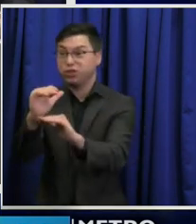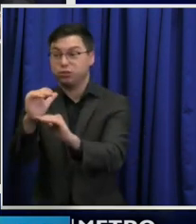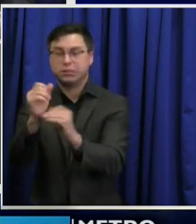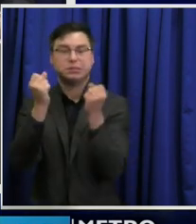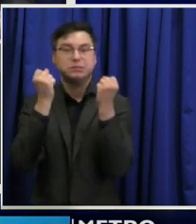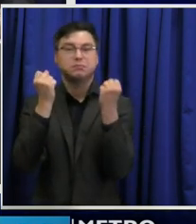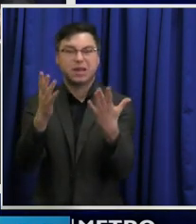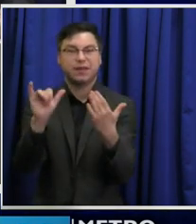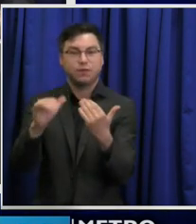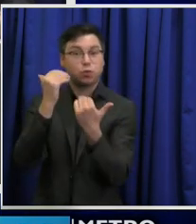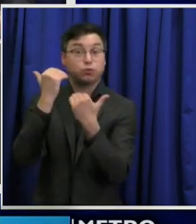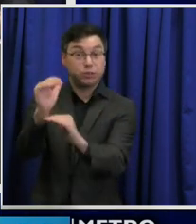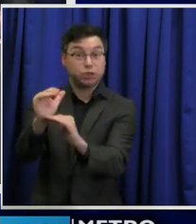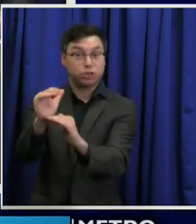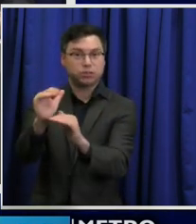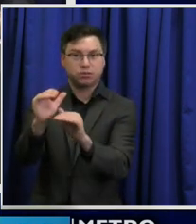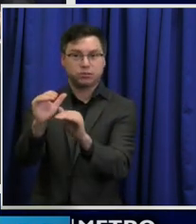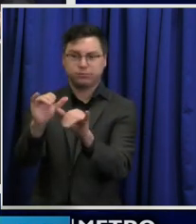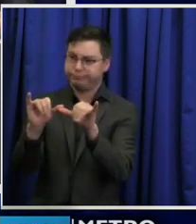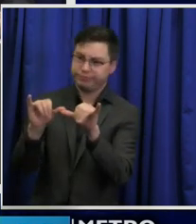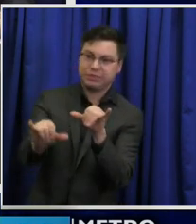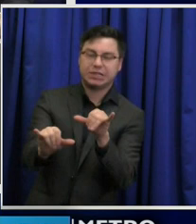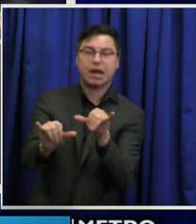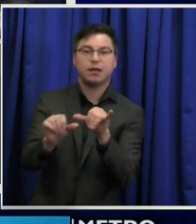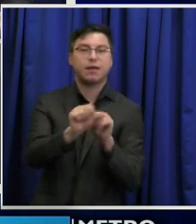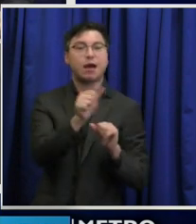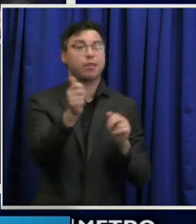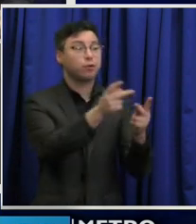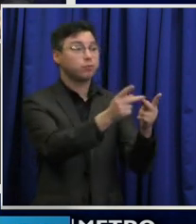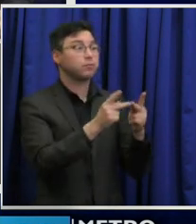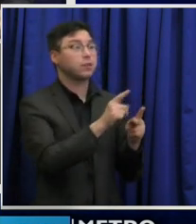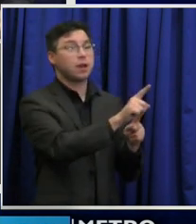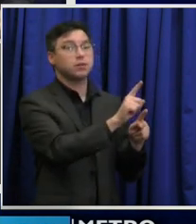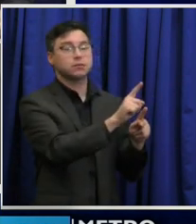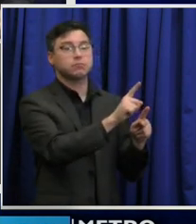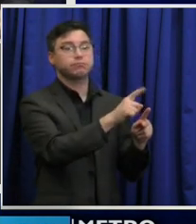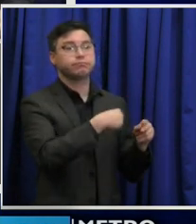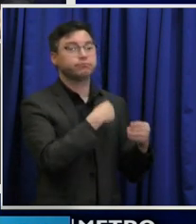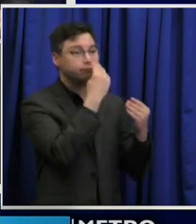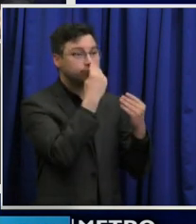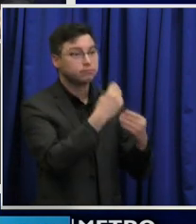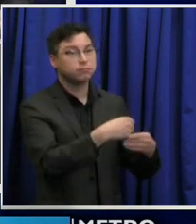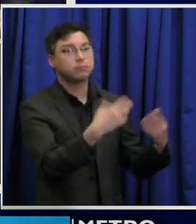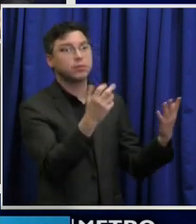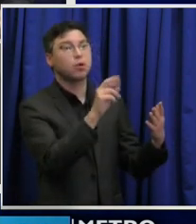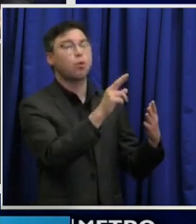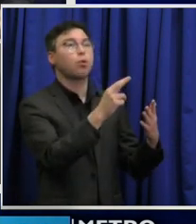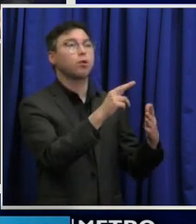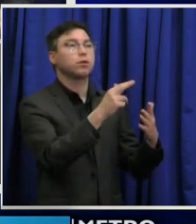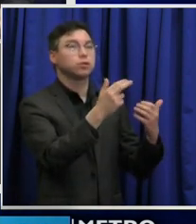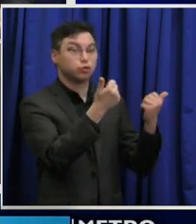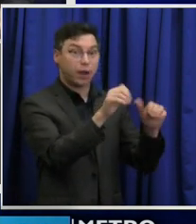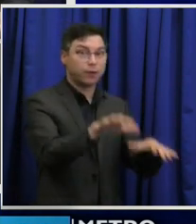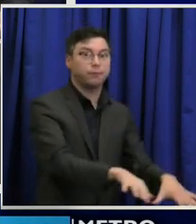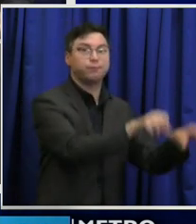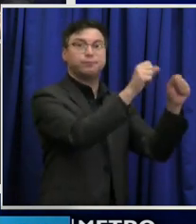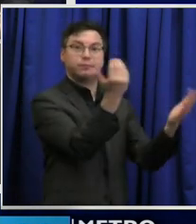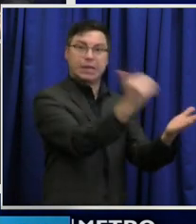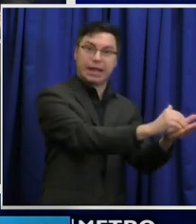Many of the restrictions have stayed in place that other places are thinking about readopting. So,